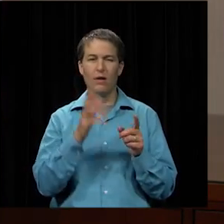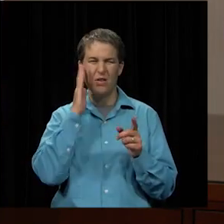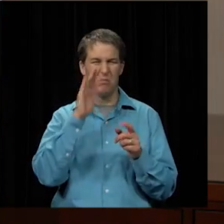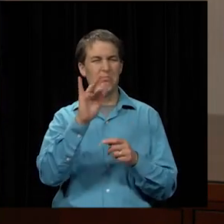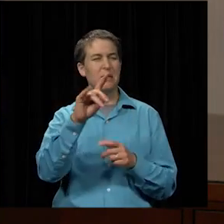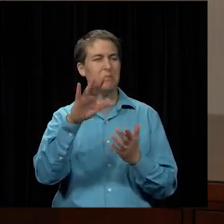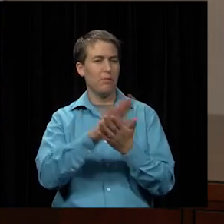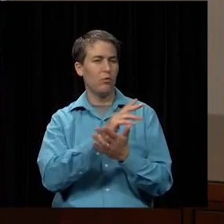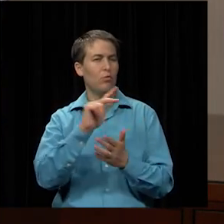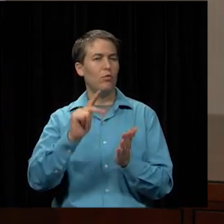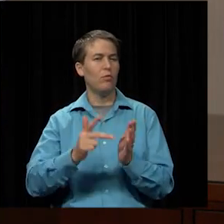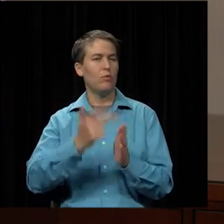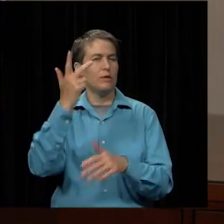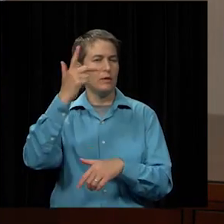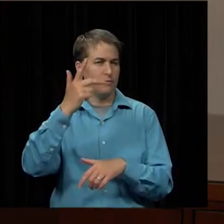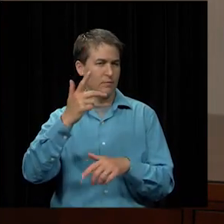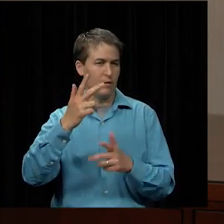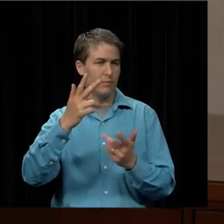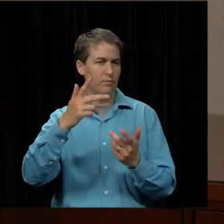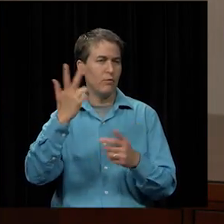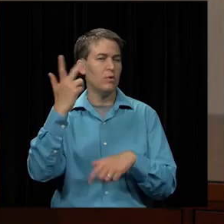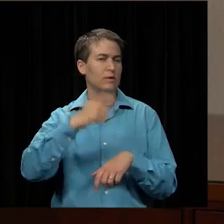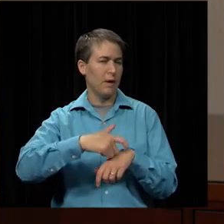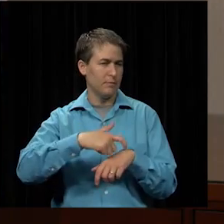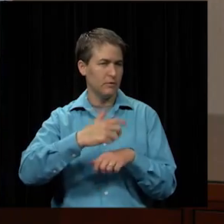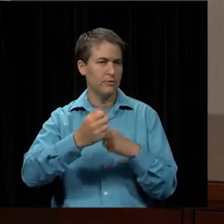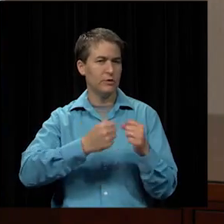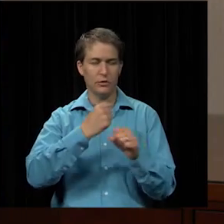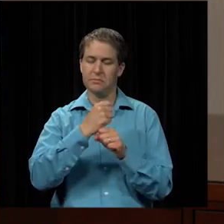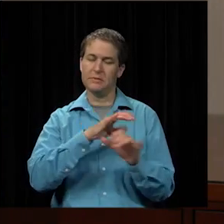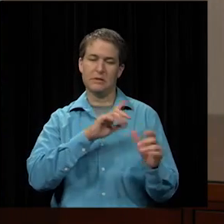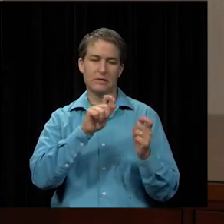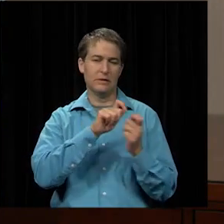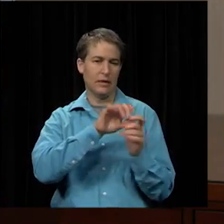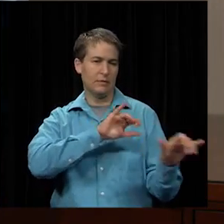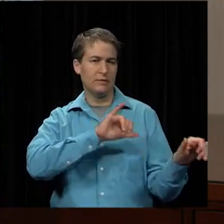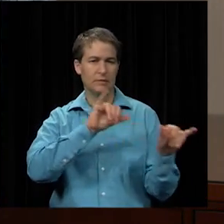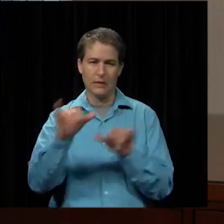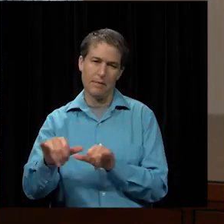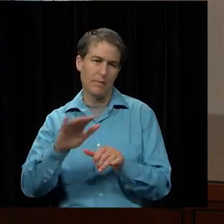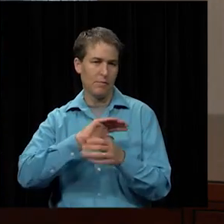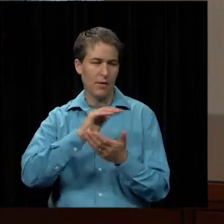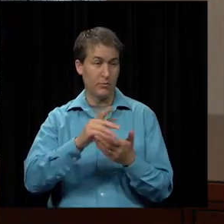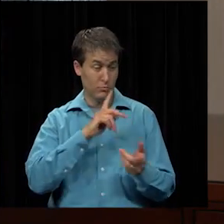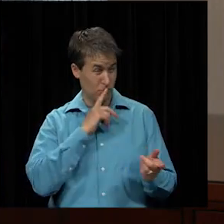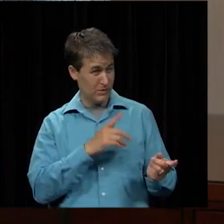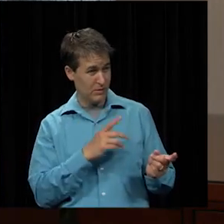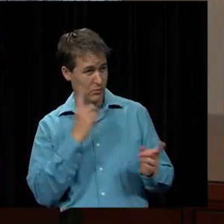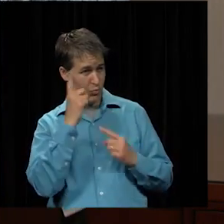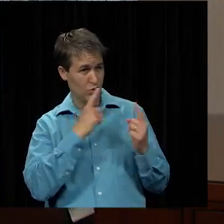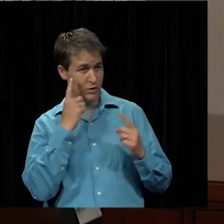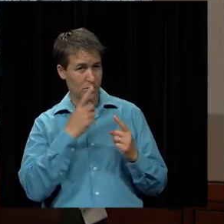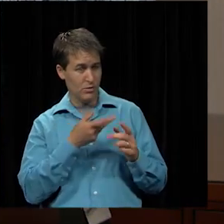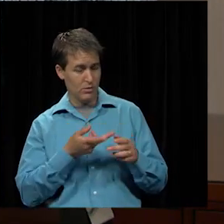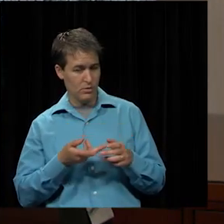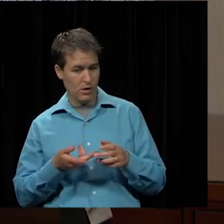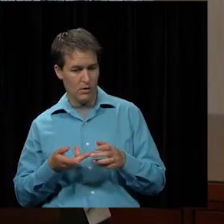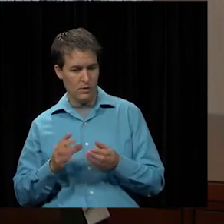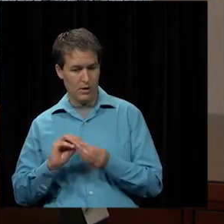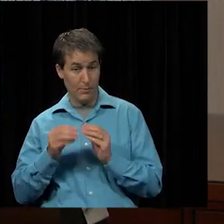times a year okay and it's been for the exact same amount of trucks each time okay so that's actually trending down when you consider enrollments growing